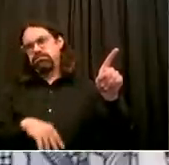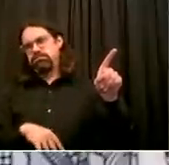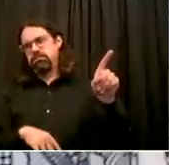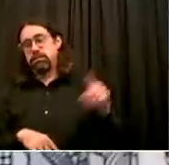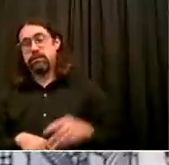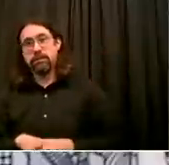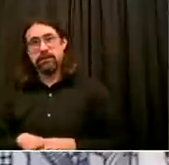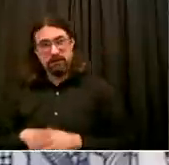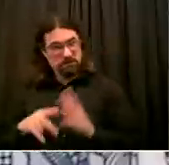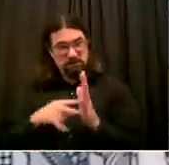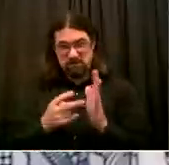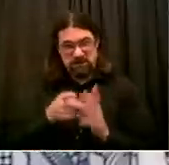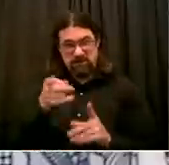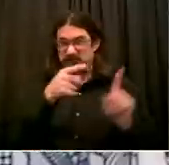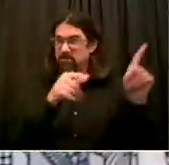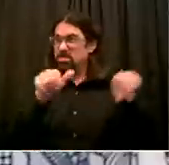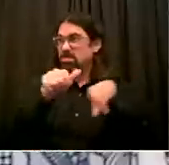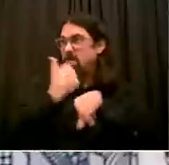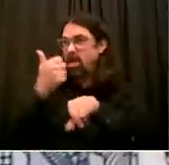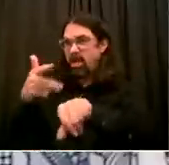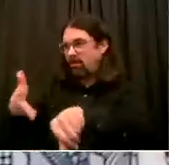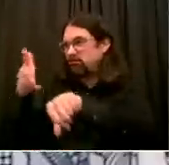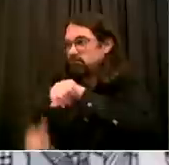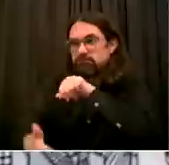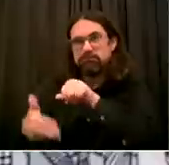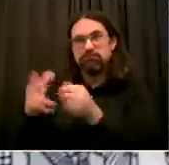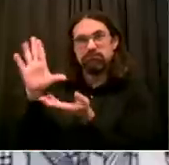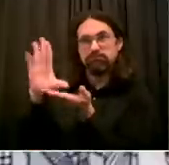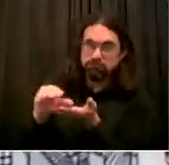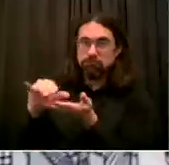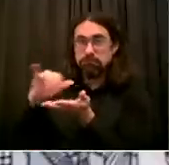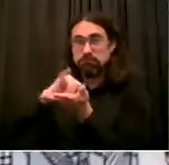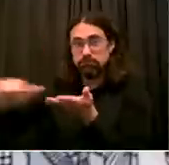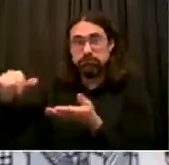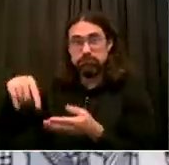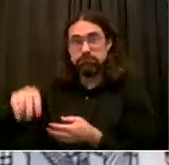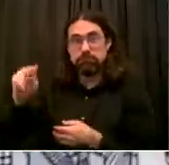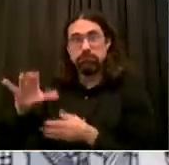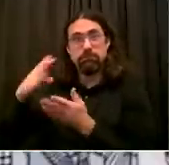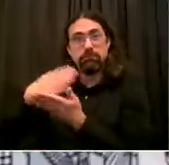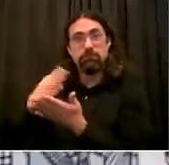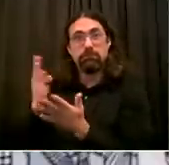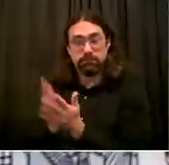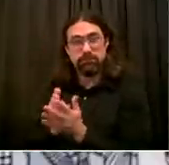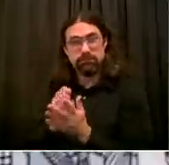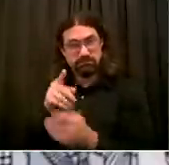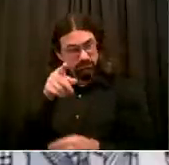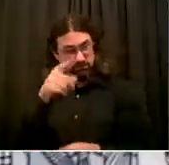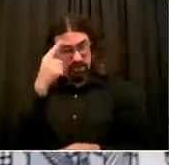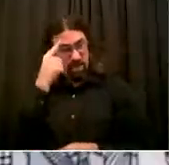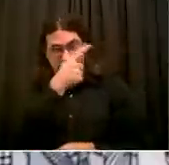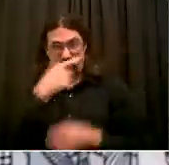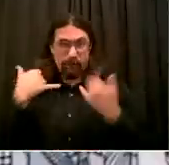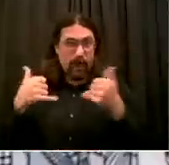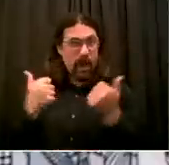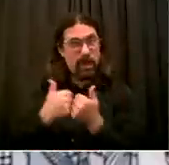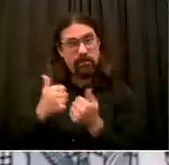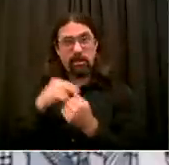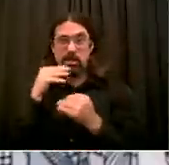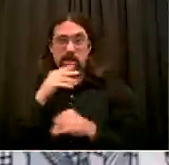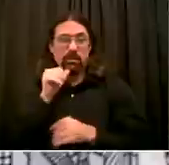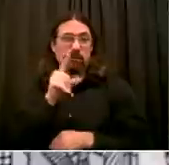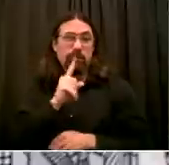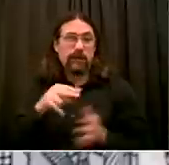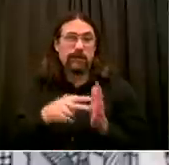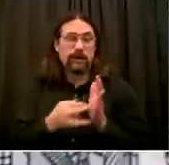be harmful? And, you know, second to that, it seems like the two of you have a fundamental disagreement on the standard for enforcement.